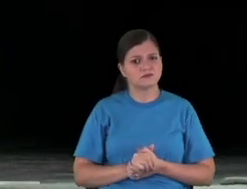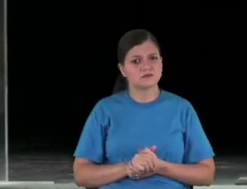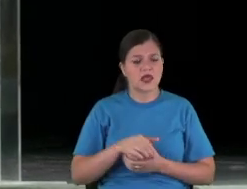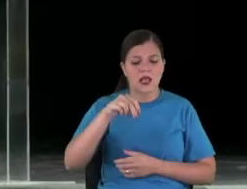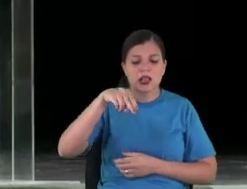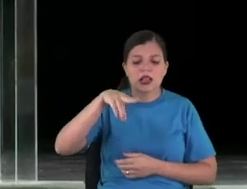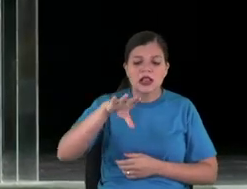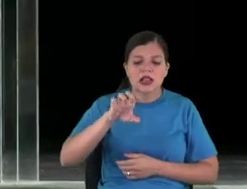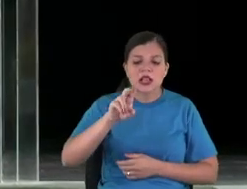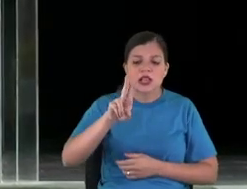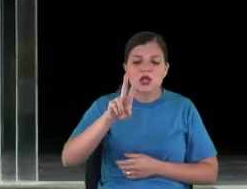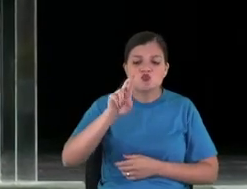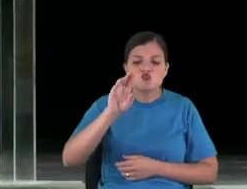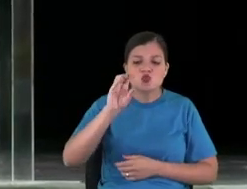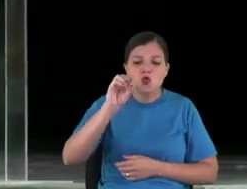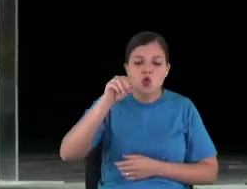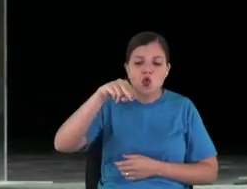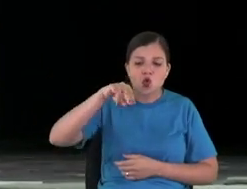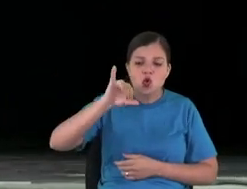energy.